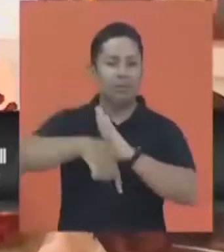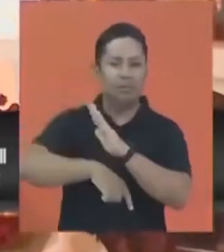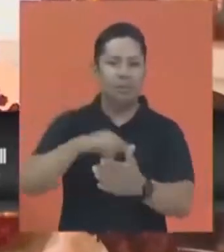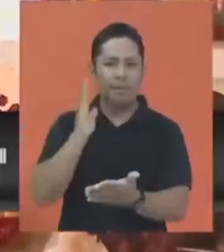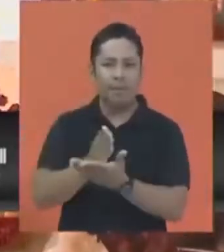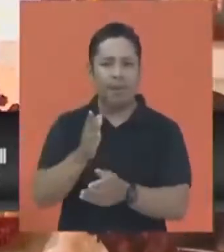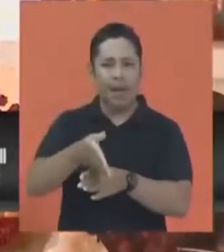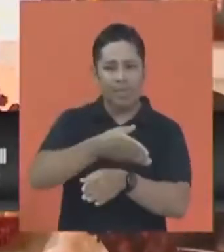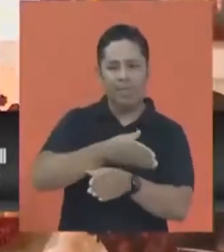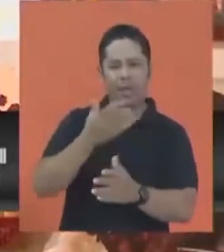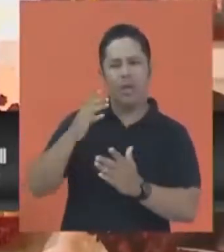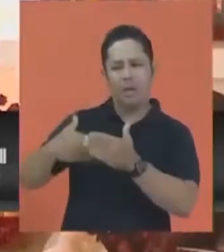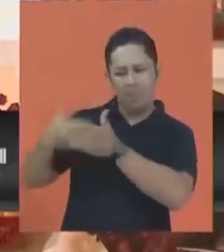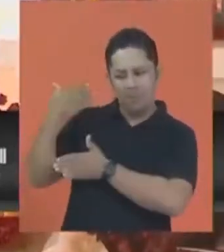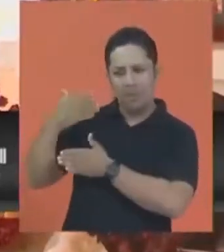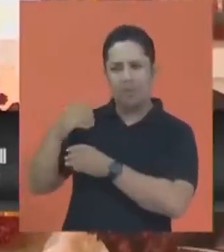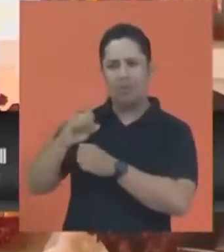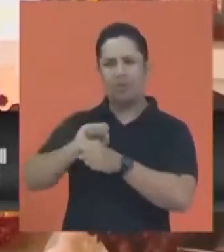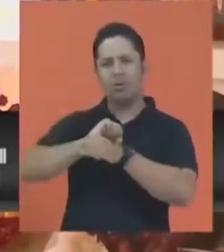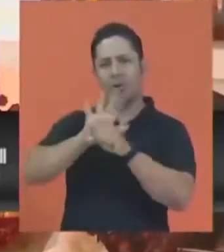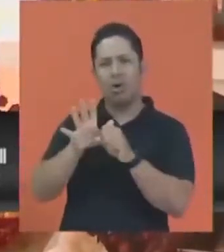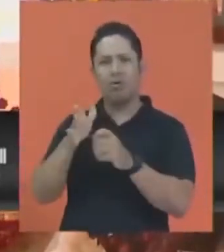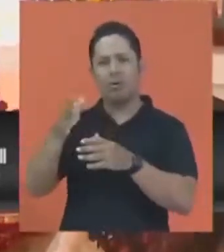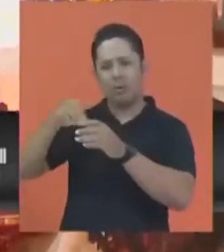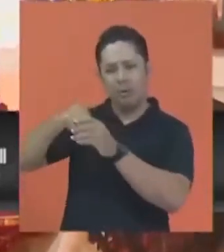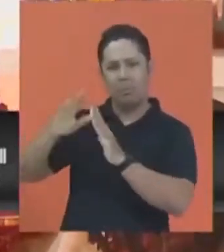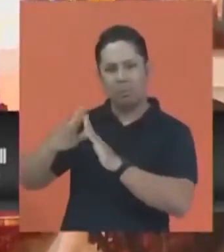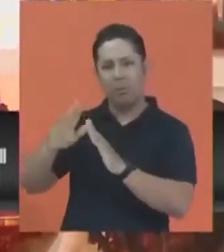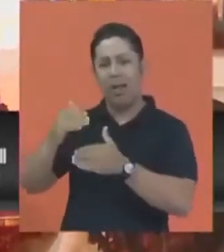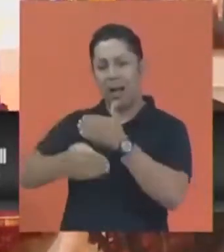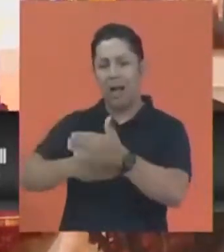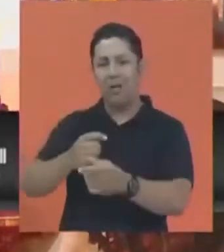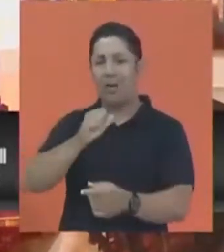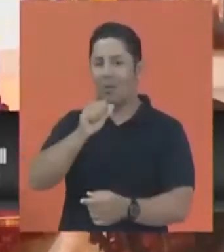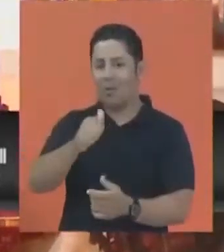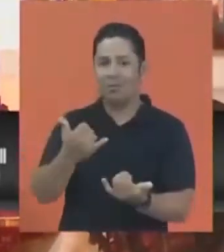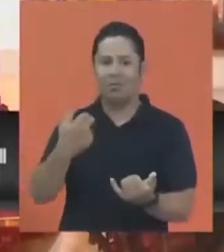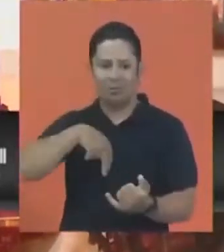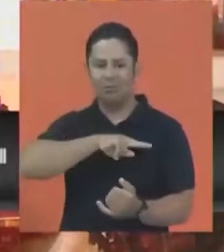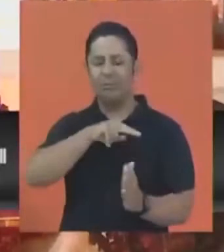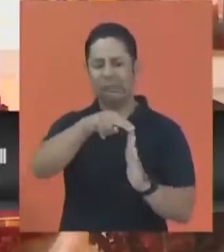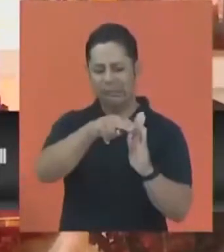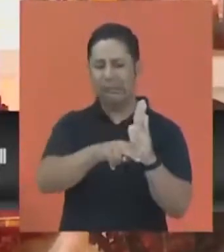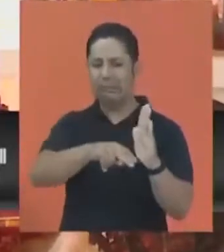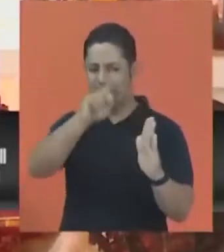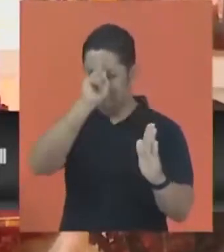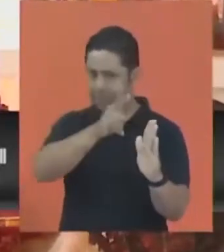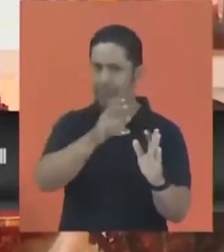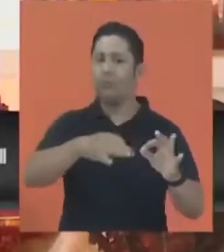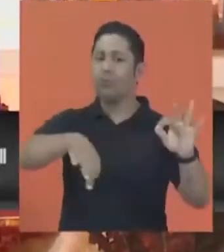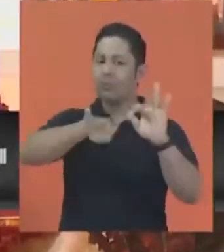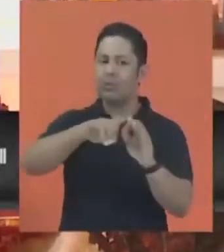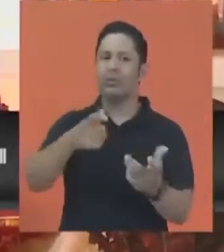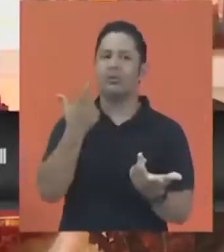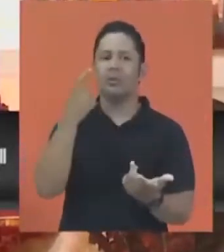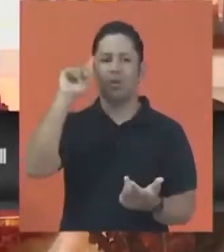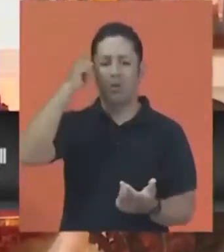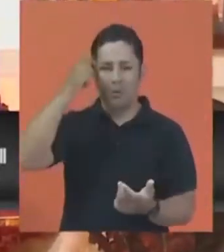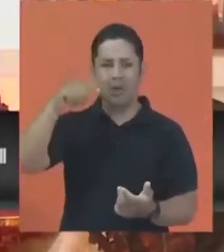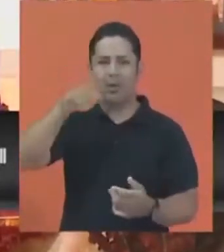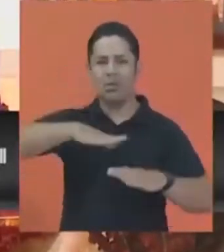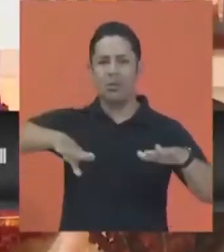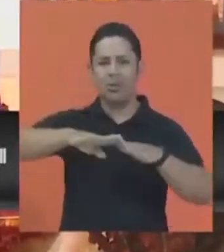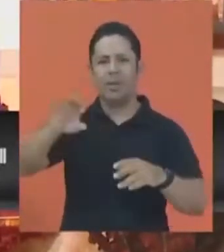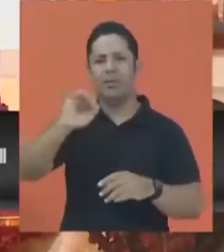these things very seriously. We are in a more critical situation than when the isolation began. Therefore, we should strictly comply with the protocols